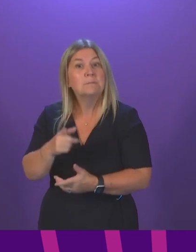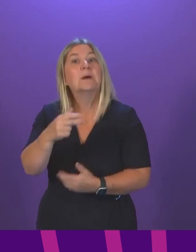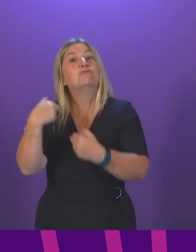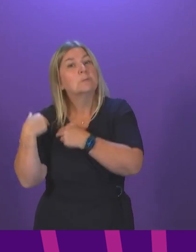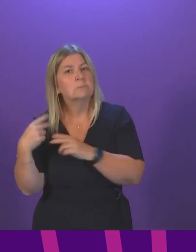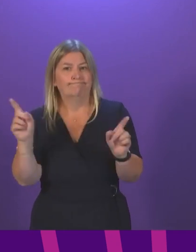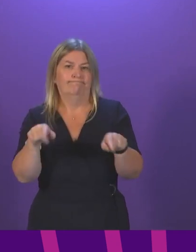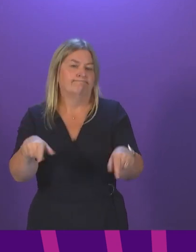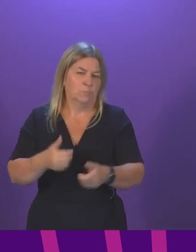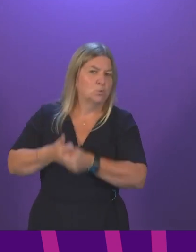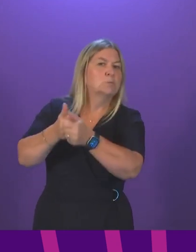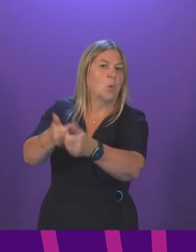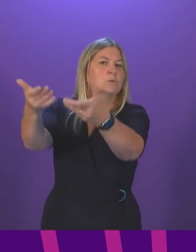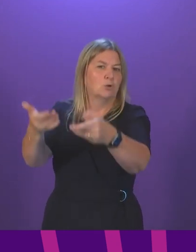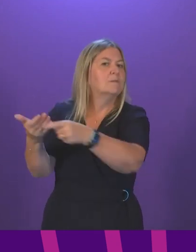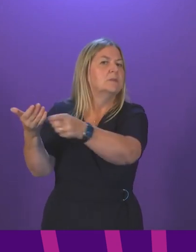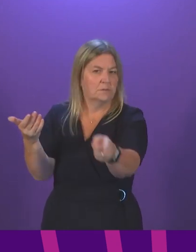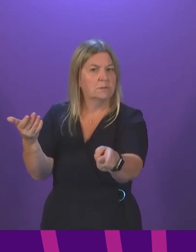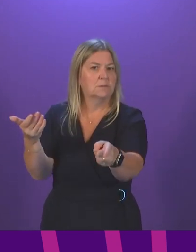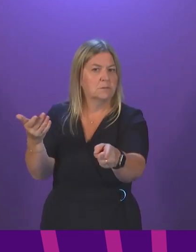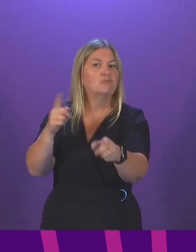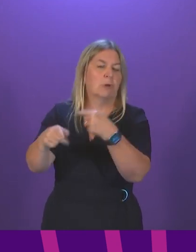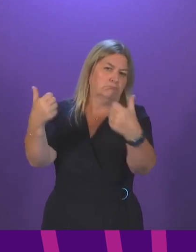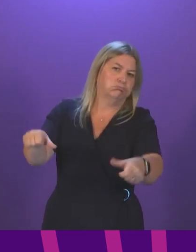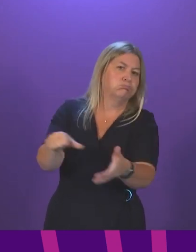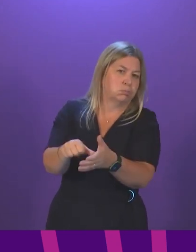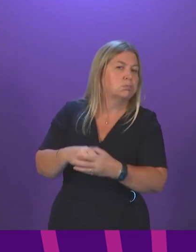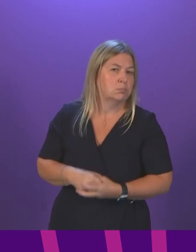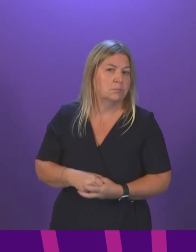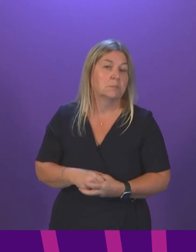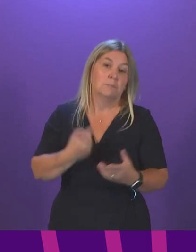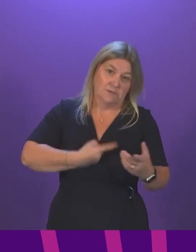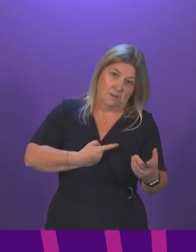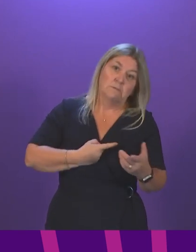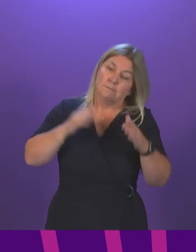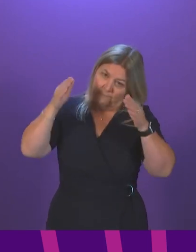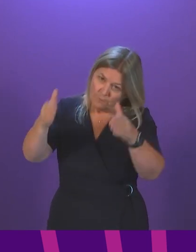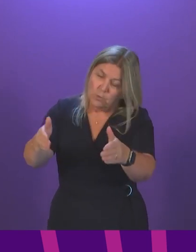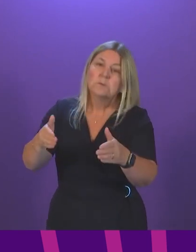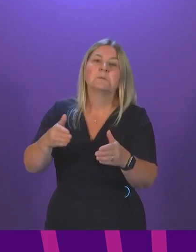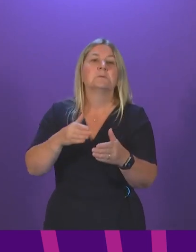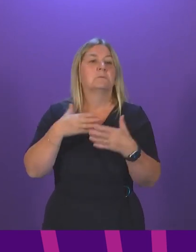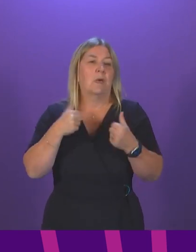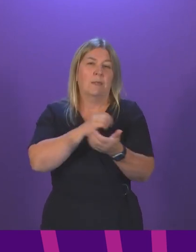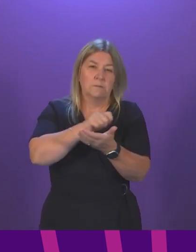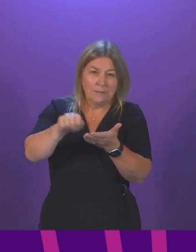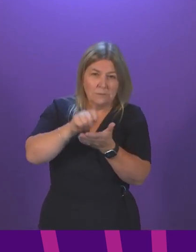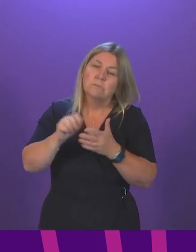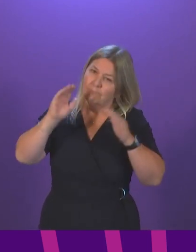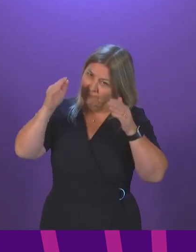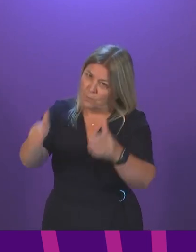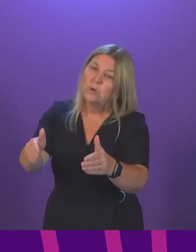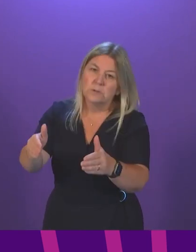to support the service to meet that challenge and that is what I am focused on, that is what the health secretary is focused on and it is what the entire government is focused on.